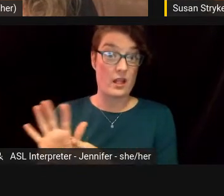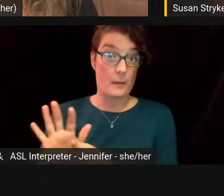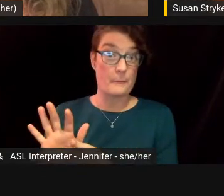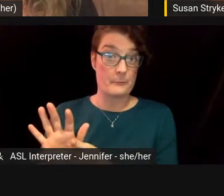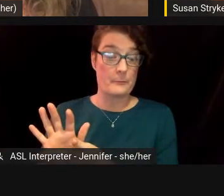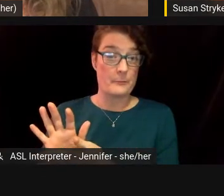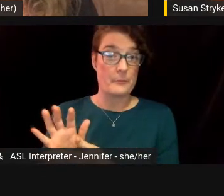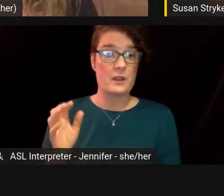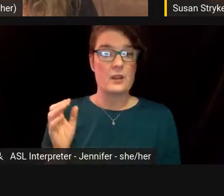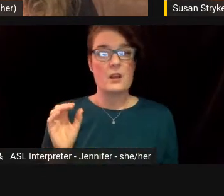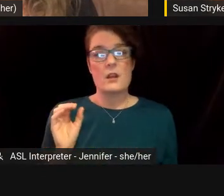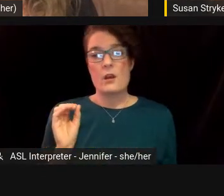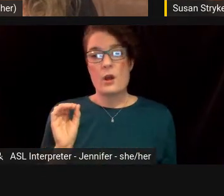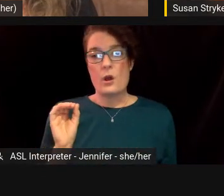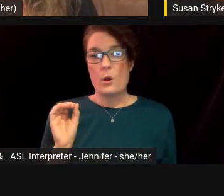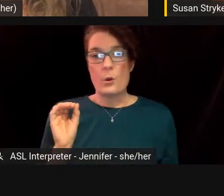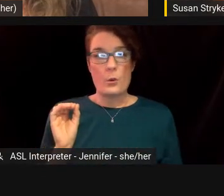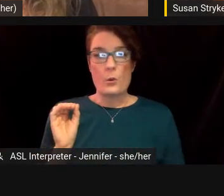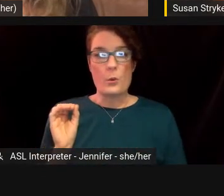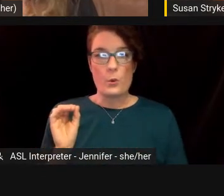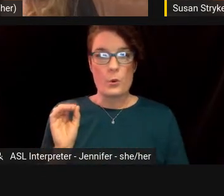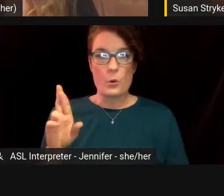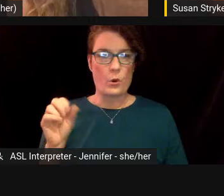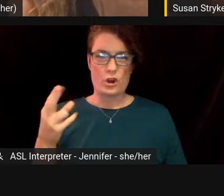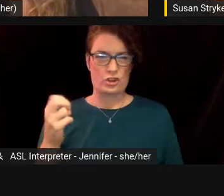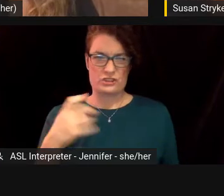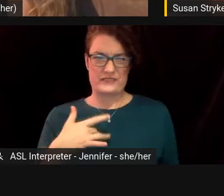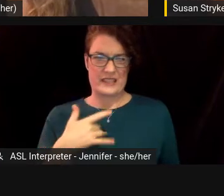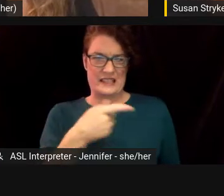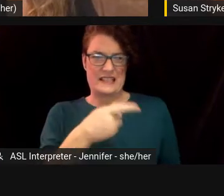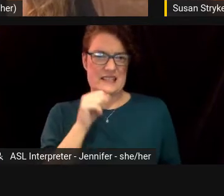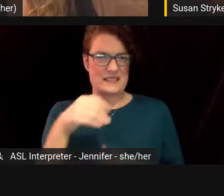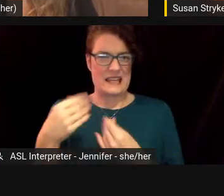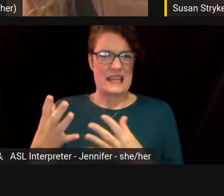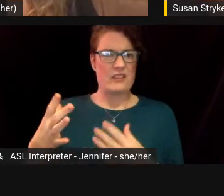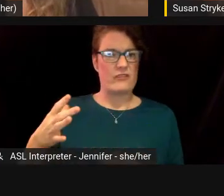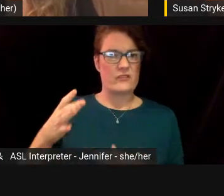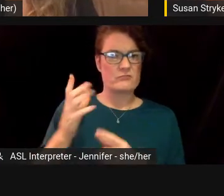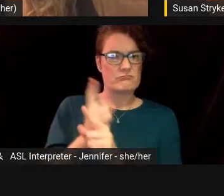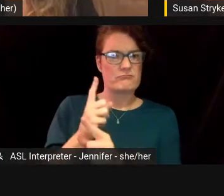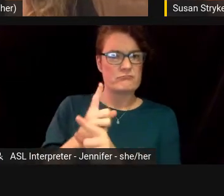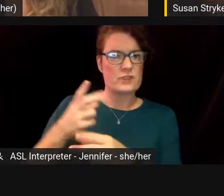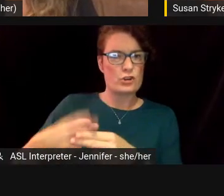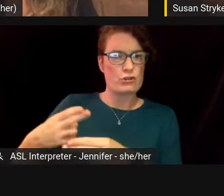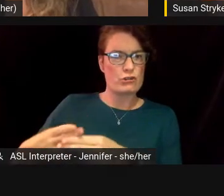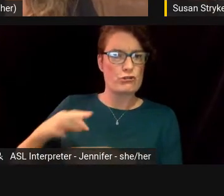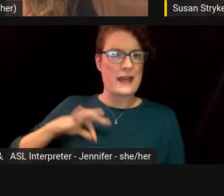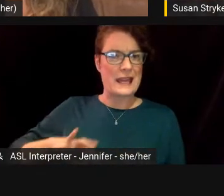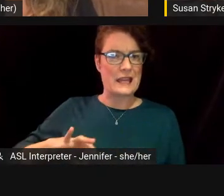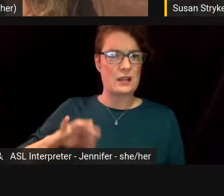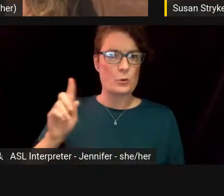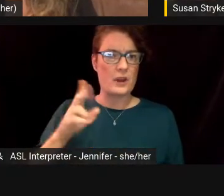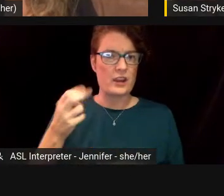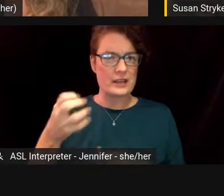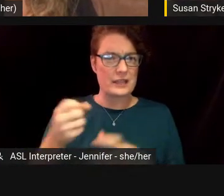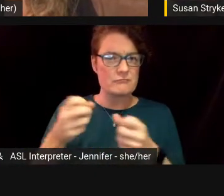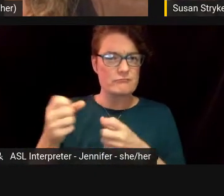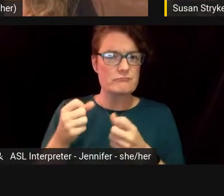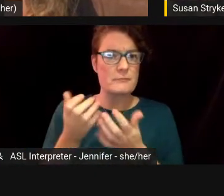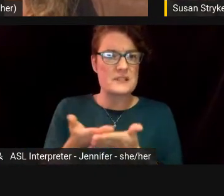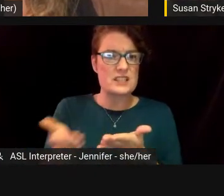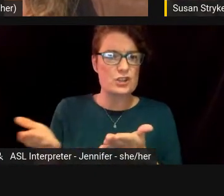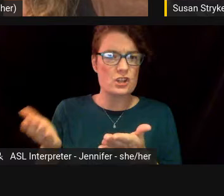of not adequately giving credit to where he had sourced some of the materials. And it becomes,